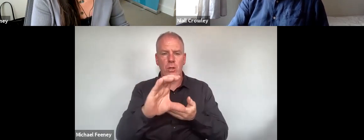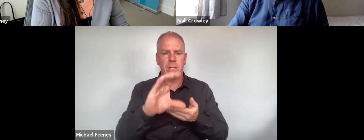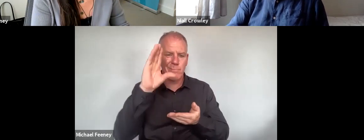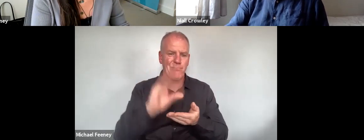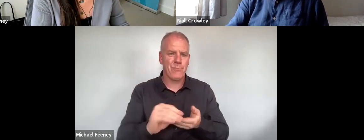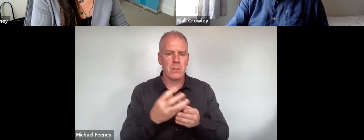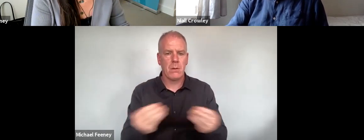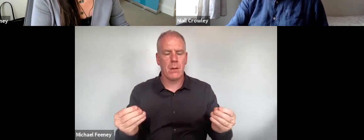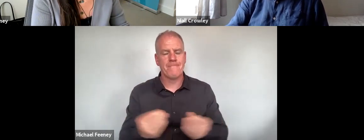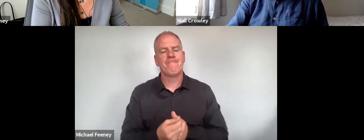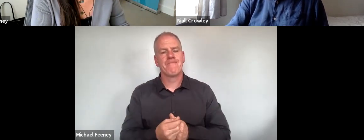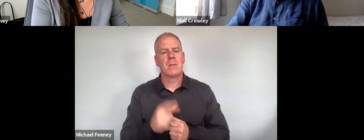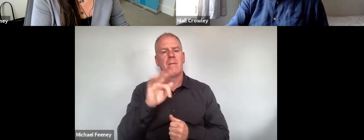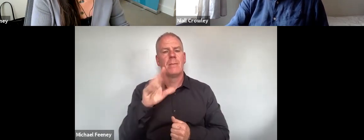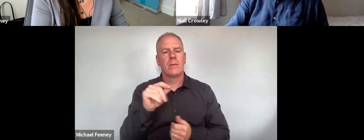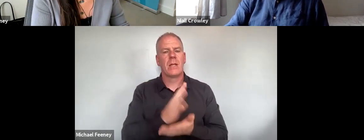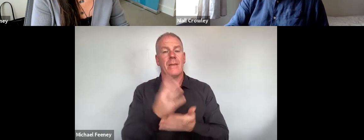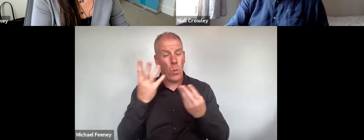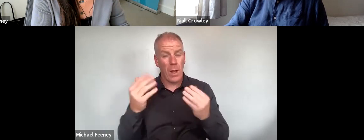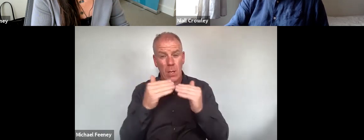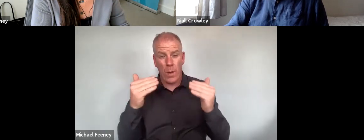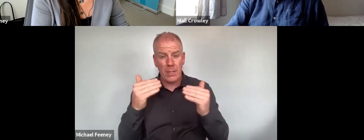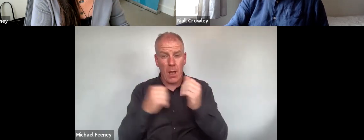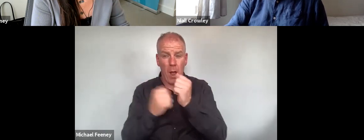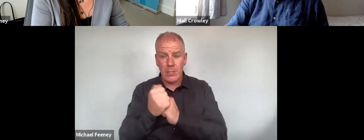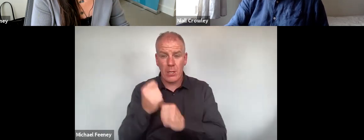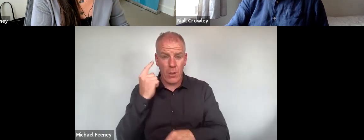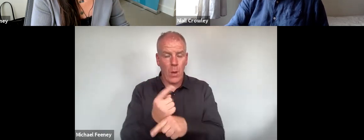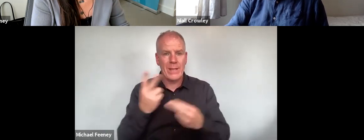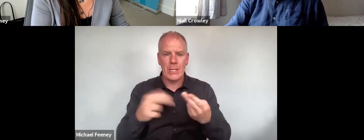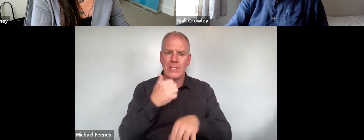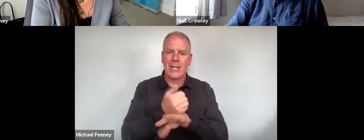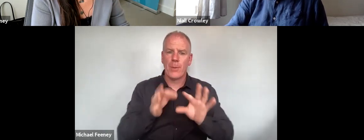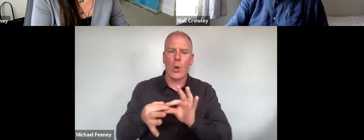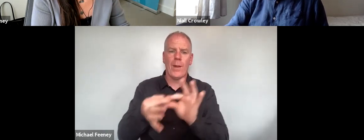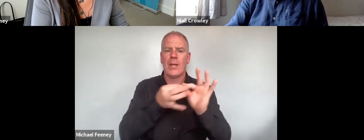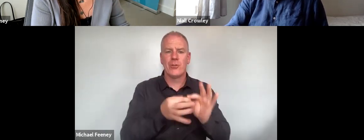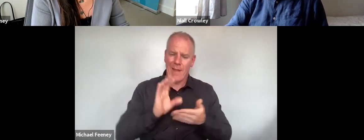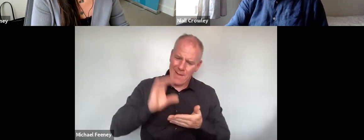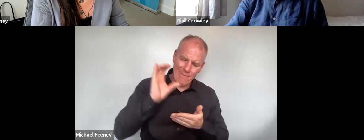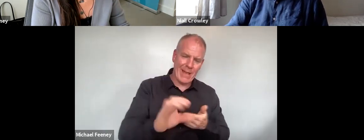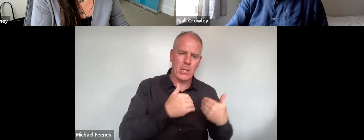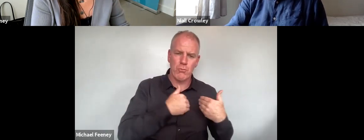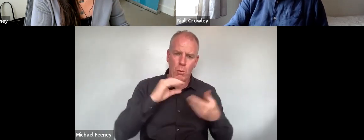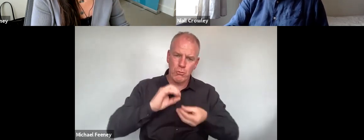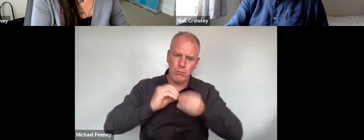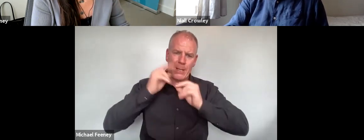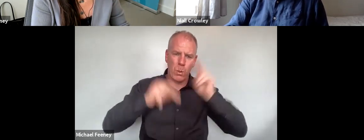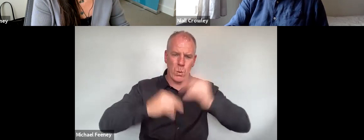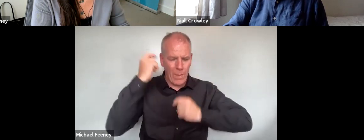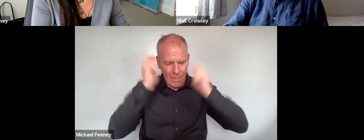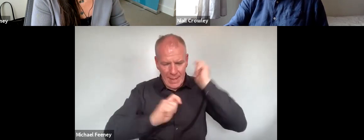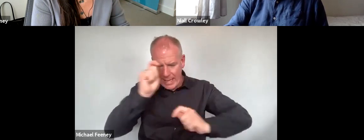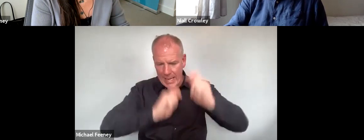independent effective and accessible equality architecture we need to re-establish such a coalition investing in its role of generating new thinking for the